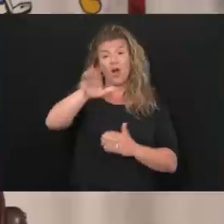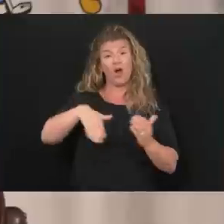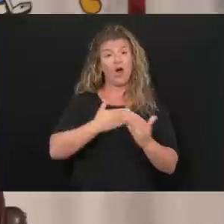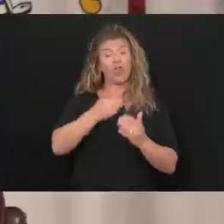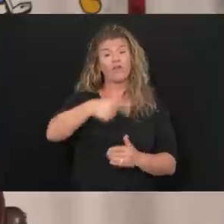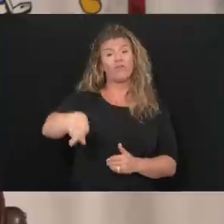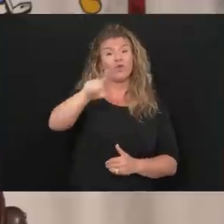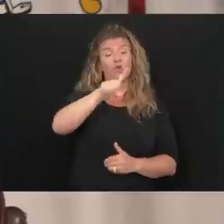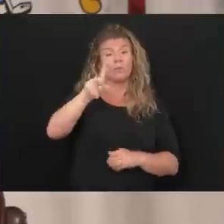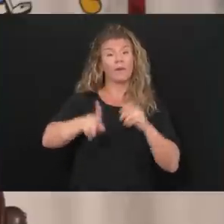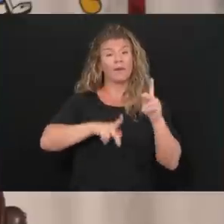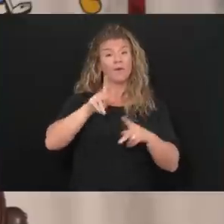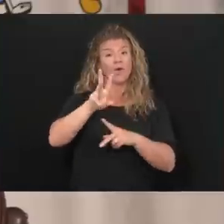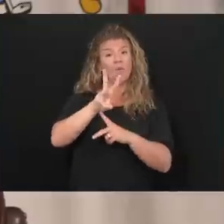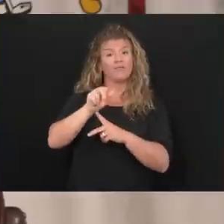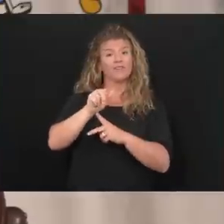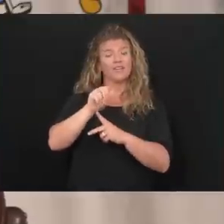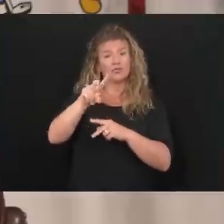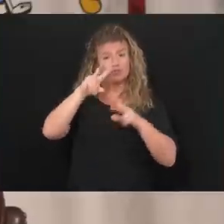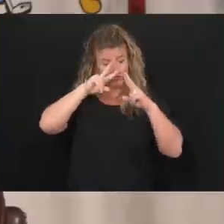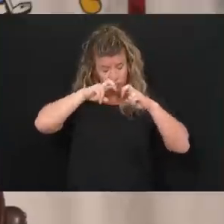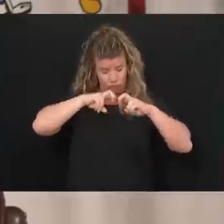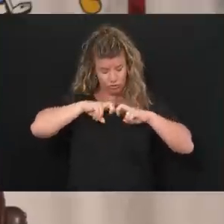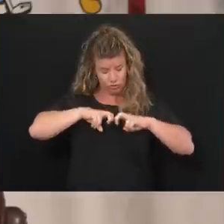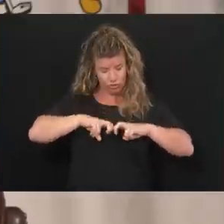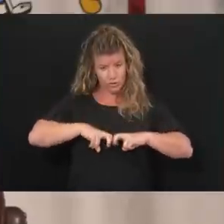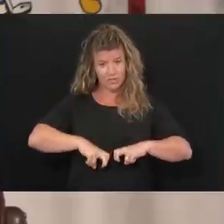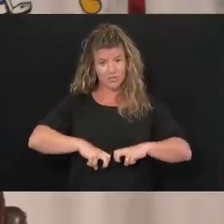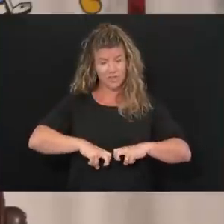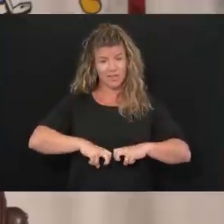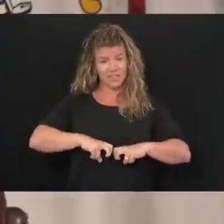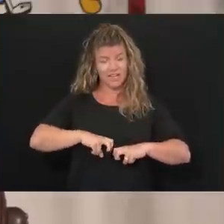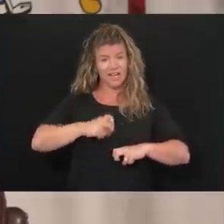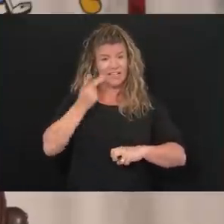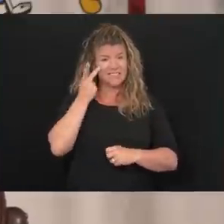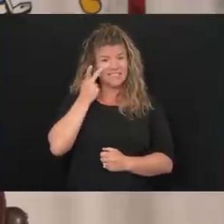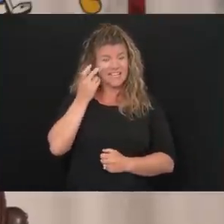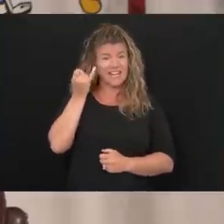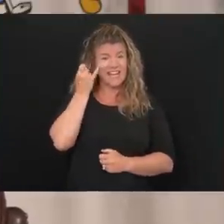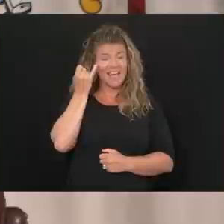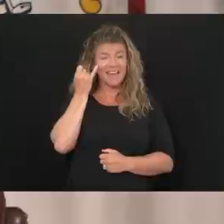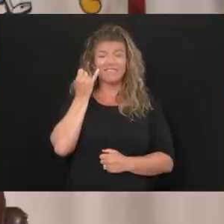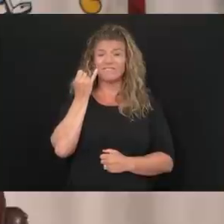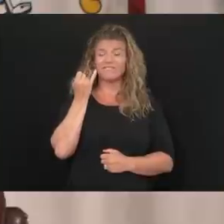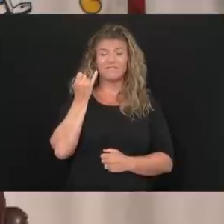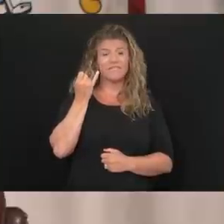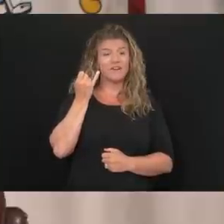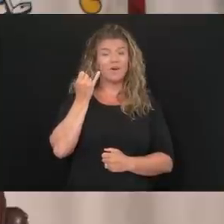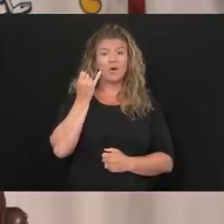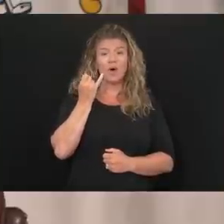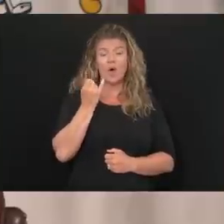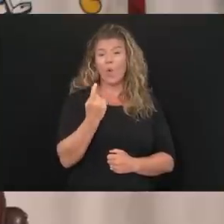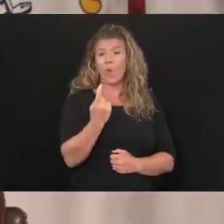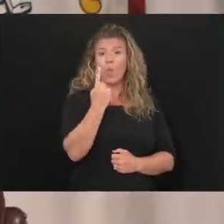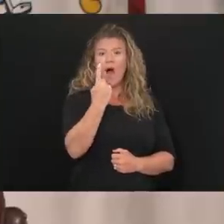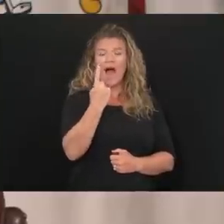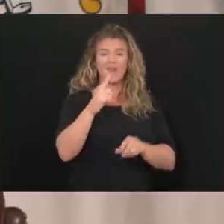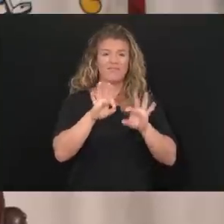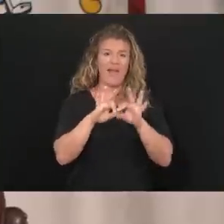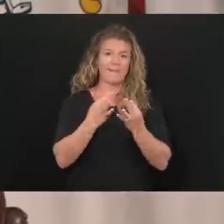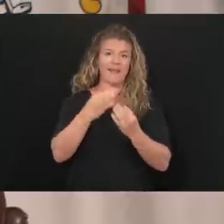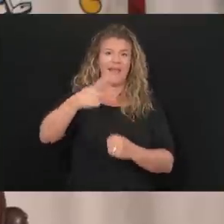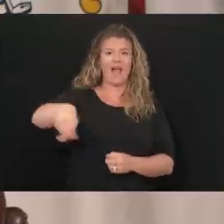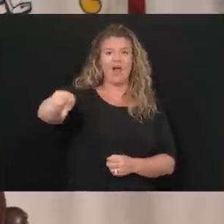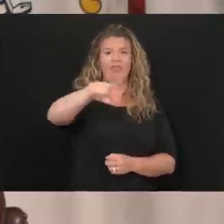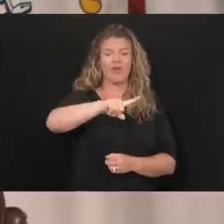search their soul and see if just one great family could